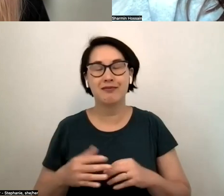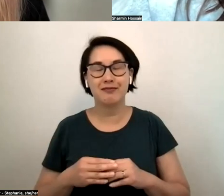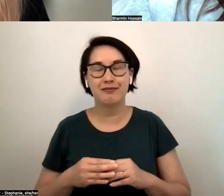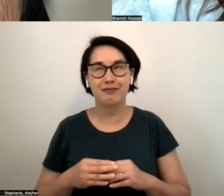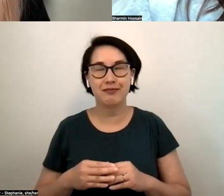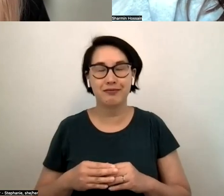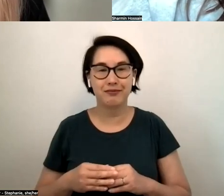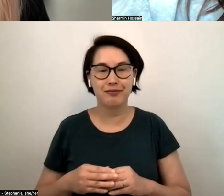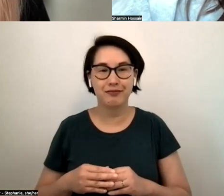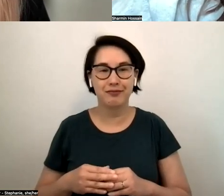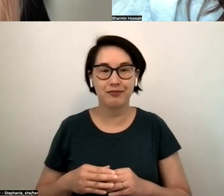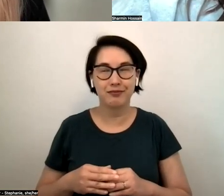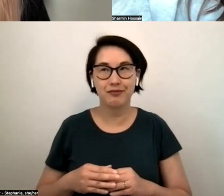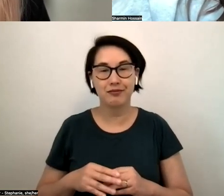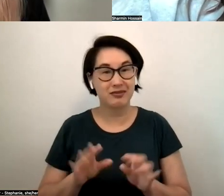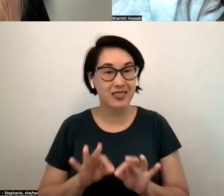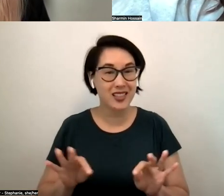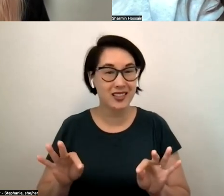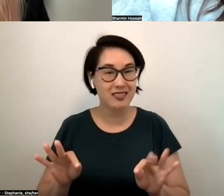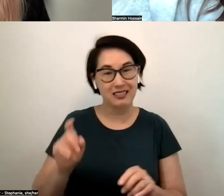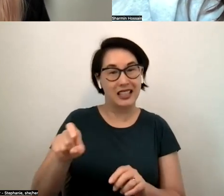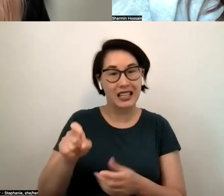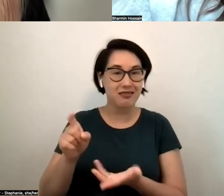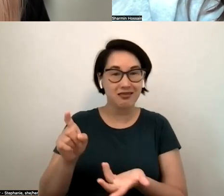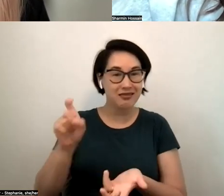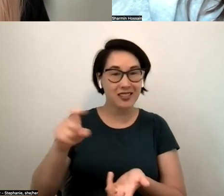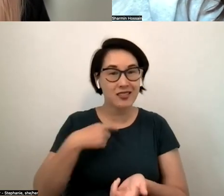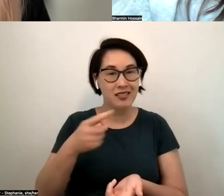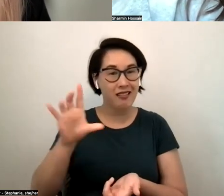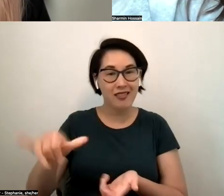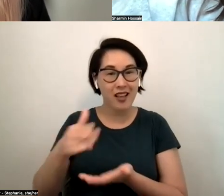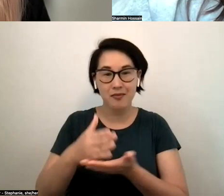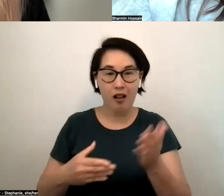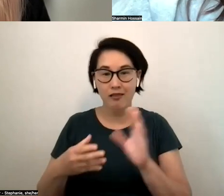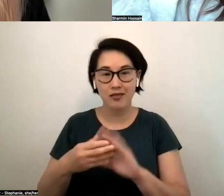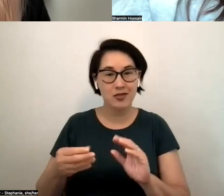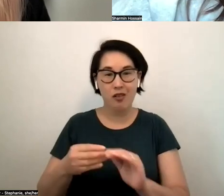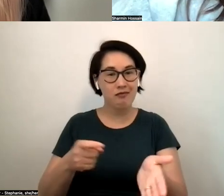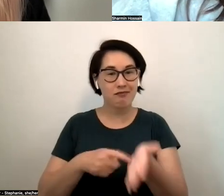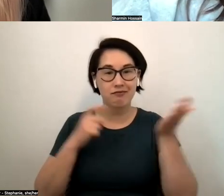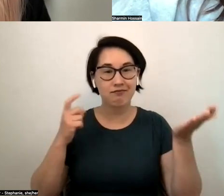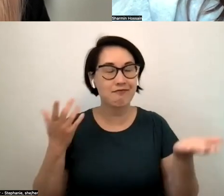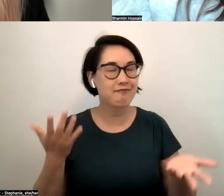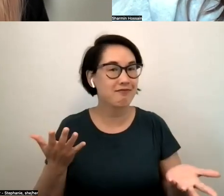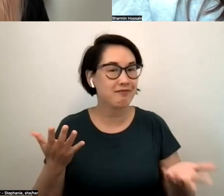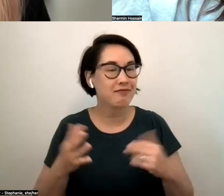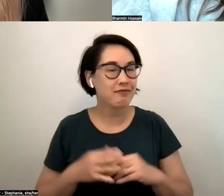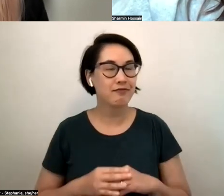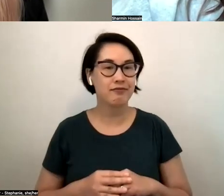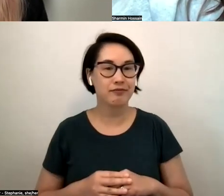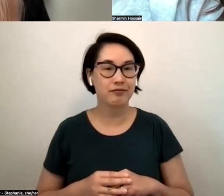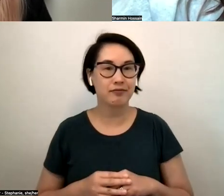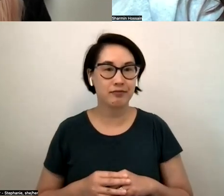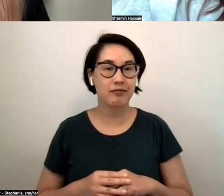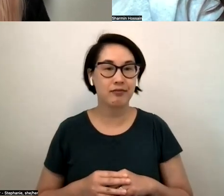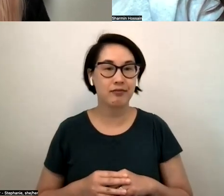it was a necessary part of the story that i needed to tell and i hope it i'm i know it does